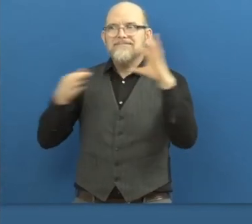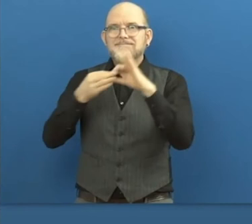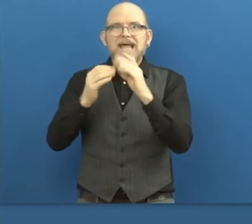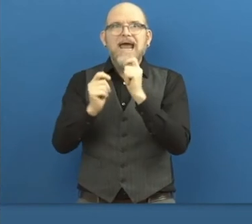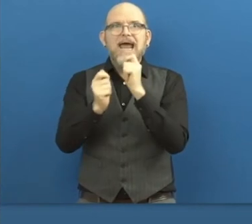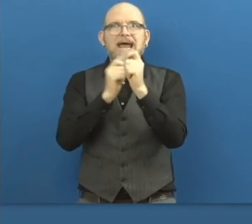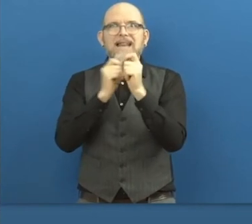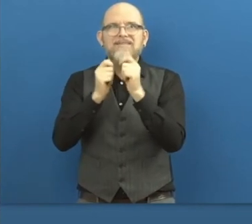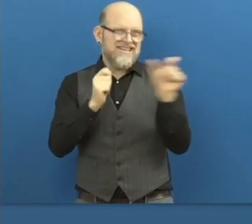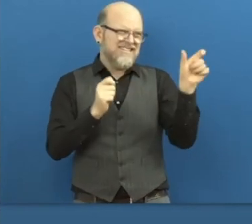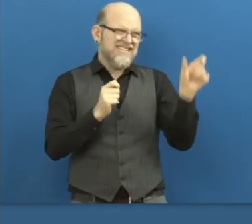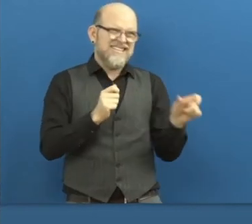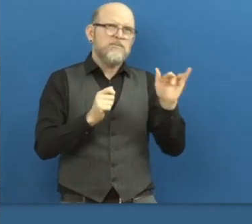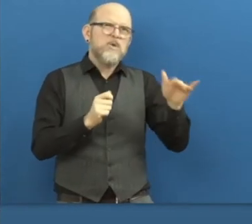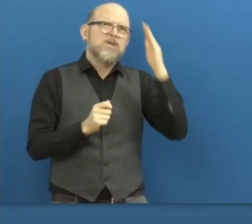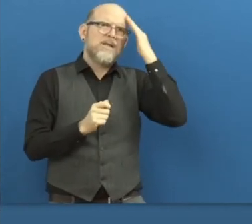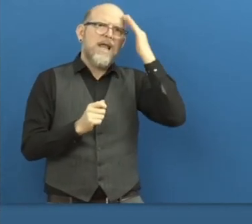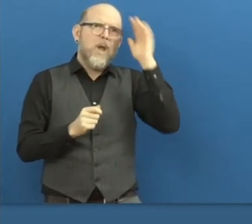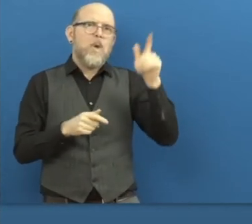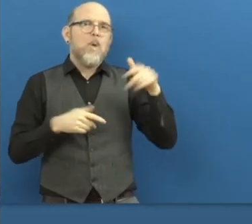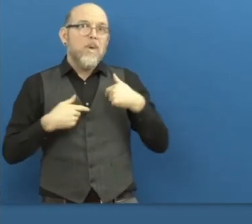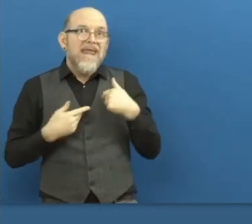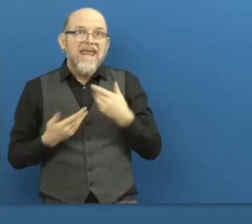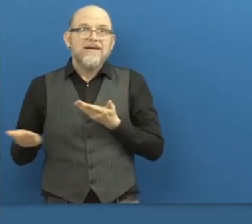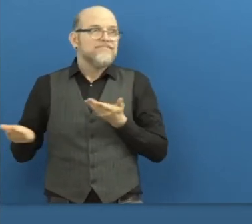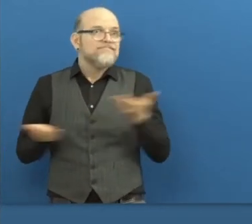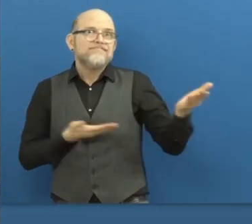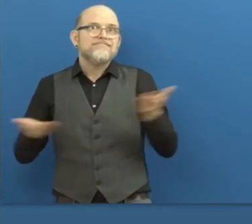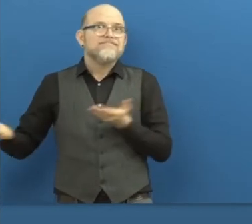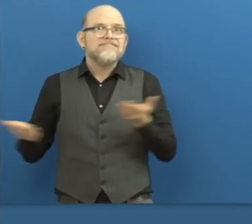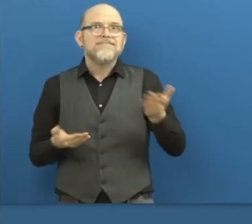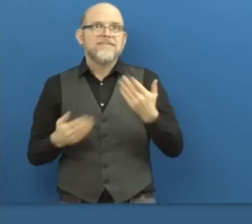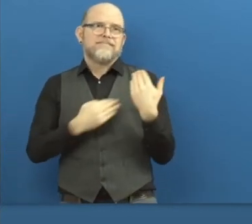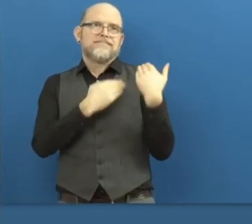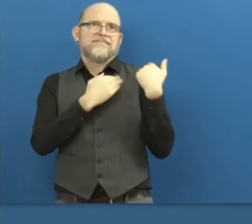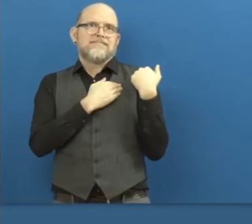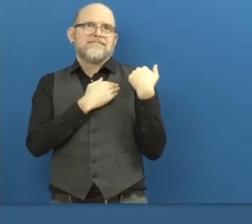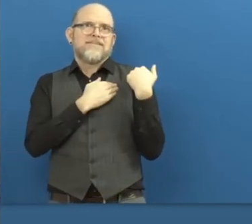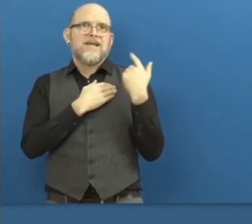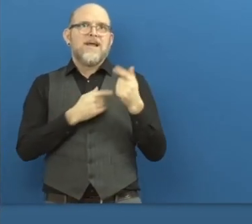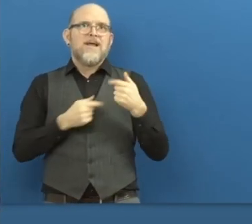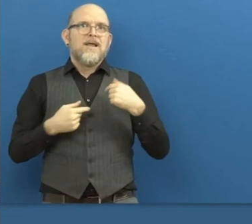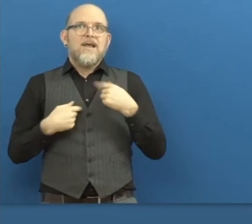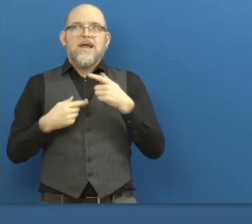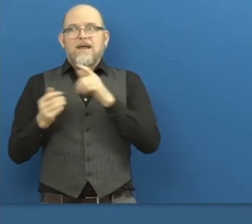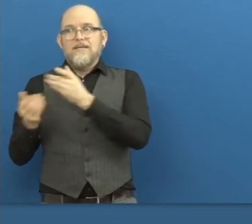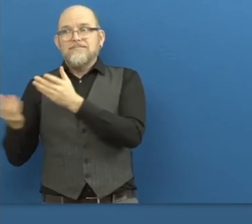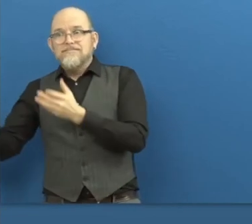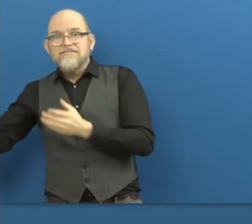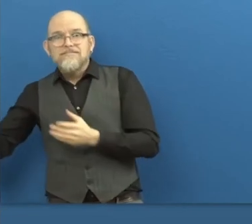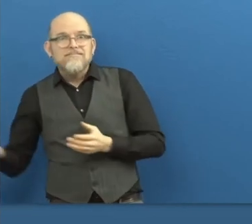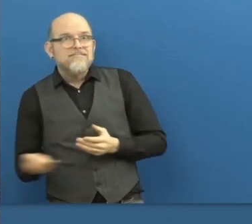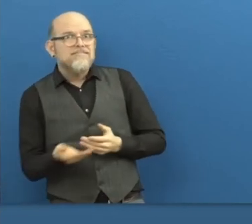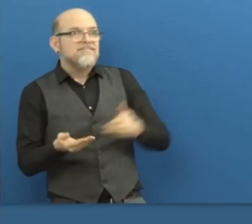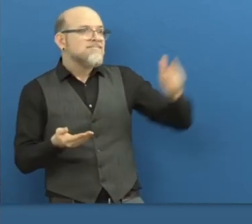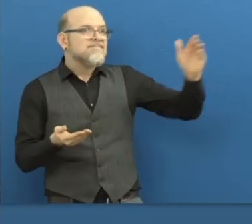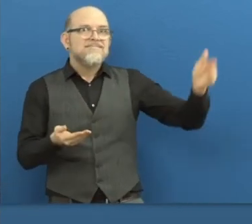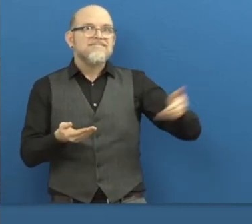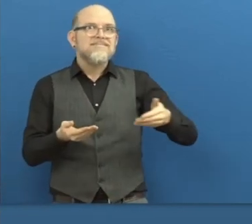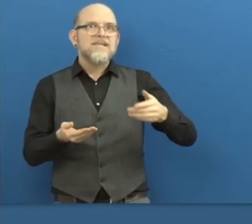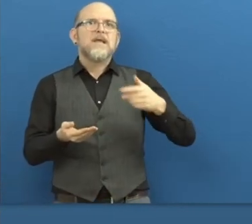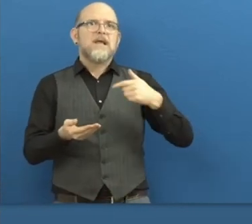that are applying are going to be considered on their skills, not only if they are having or not a disability.